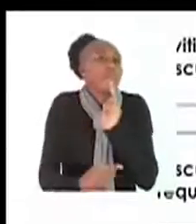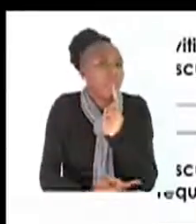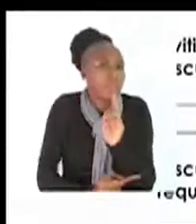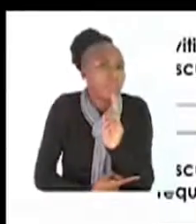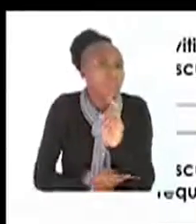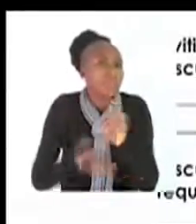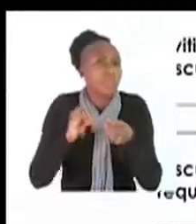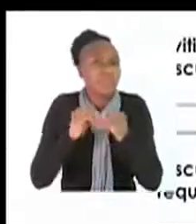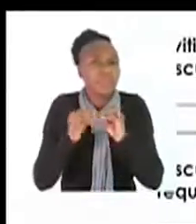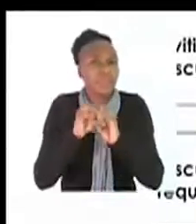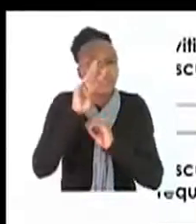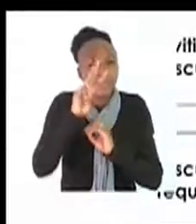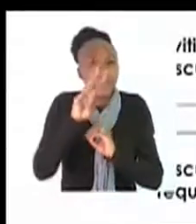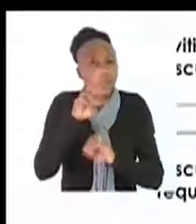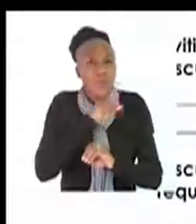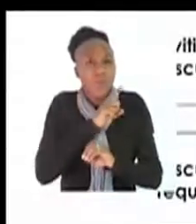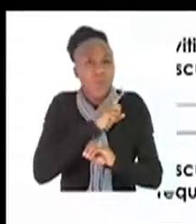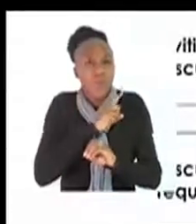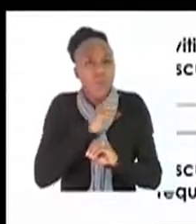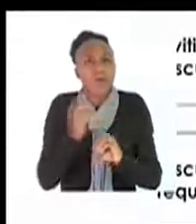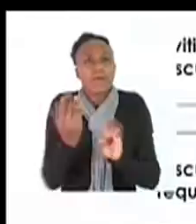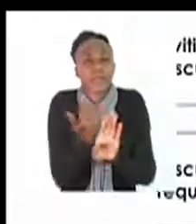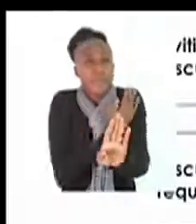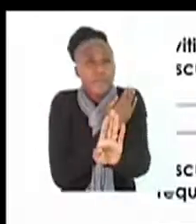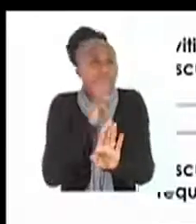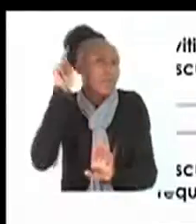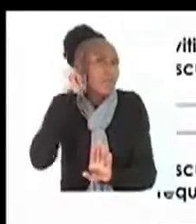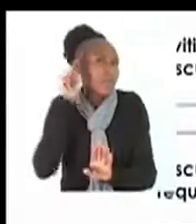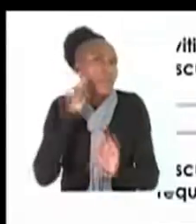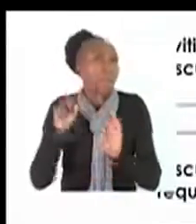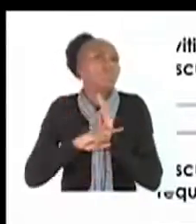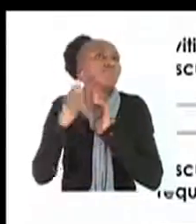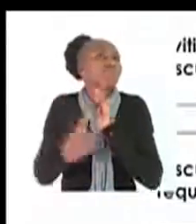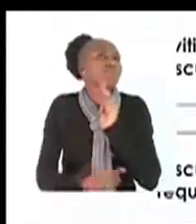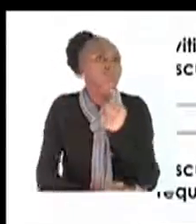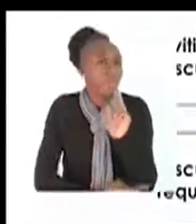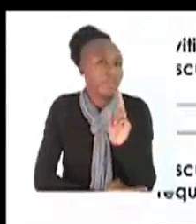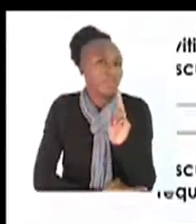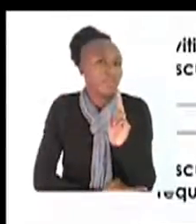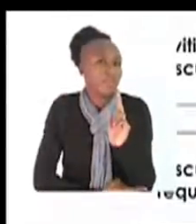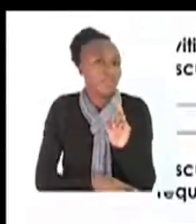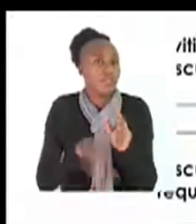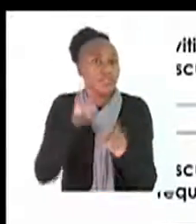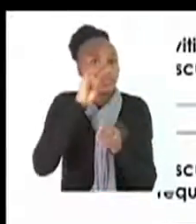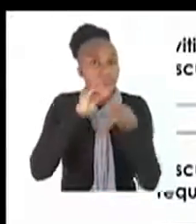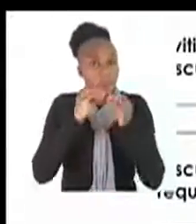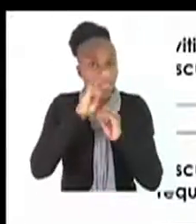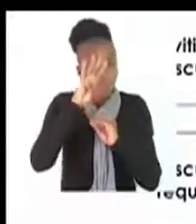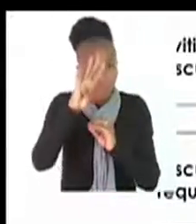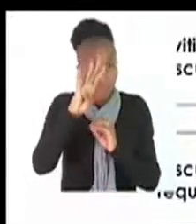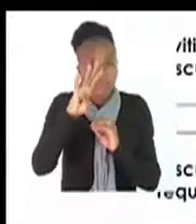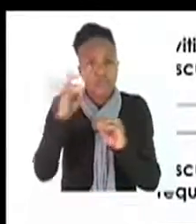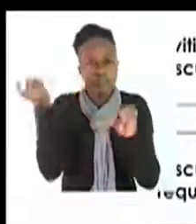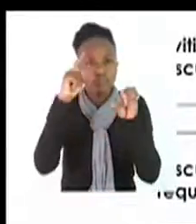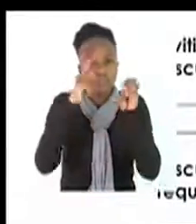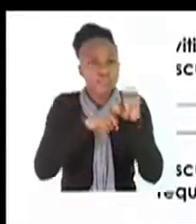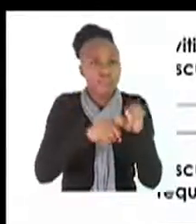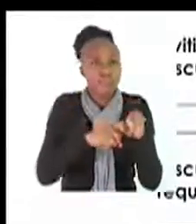mother and child. And number four, define fertilization. Now, as we recap,